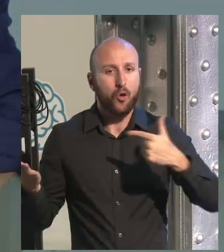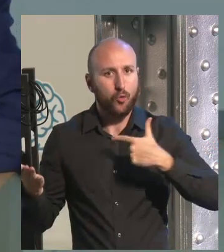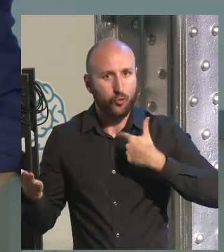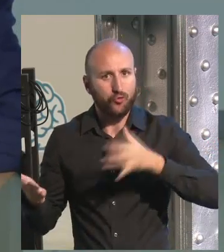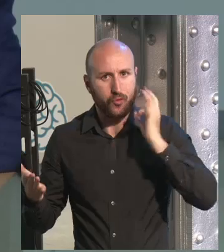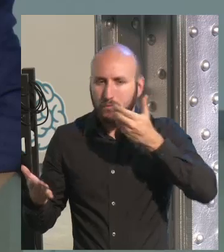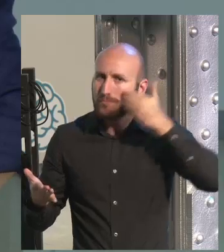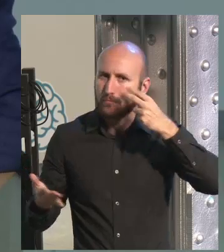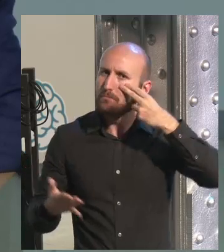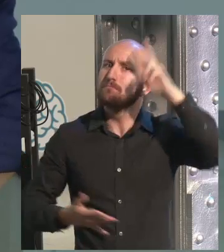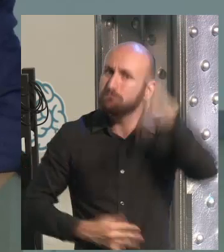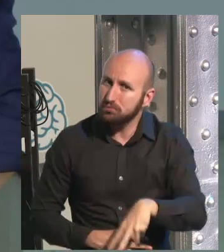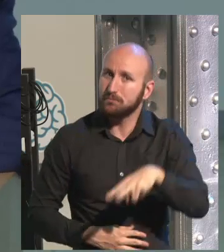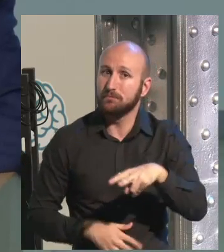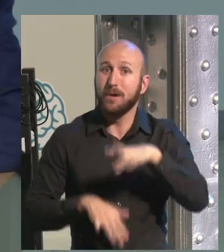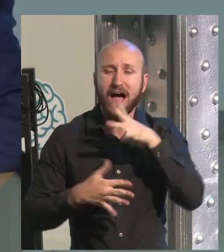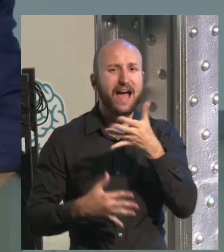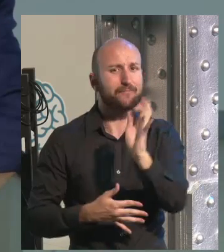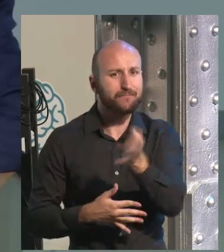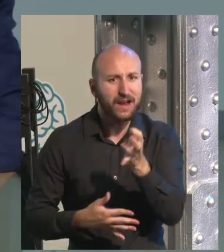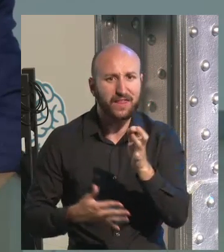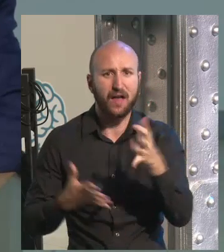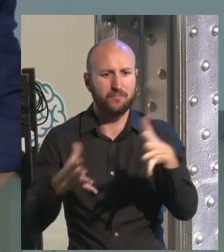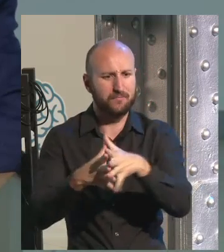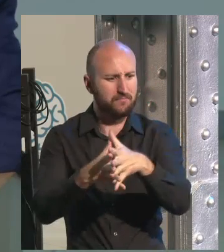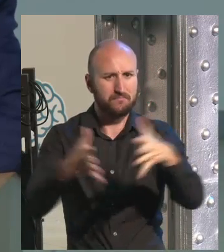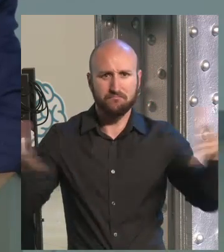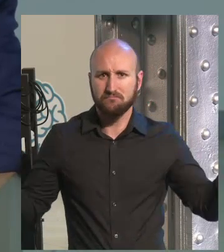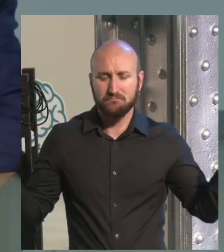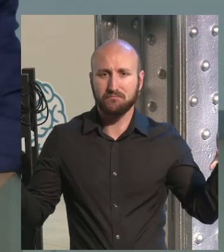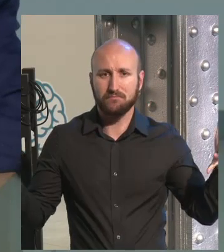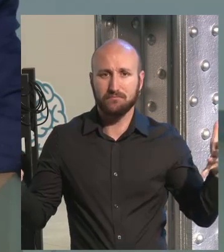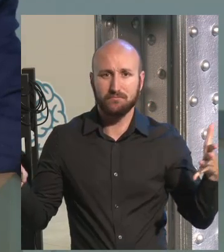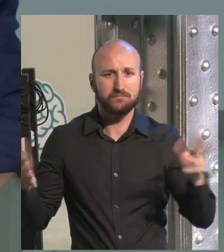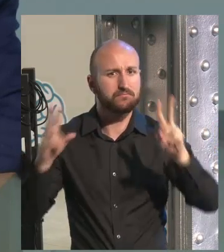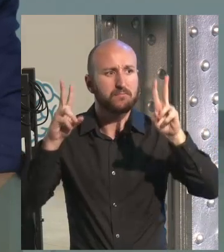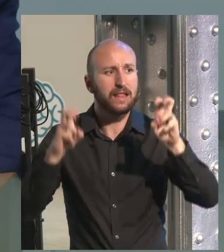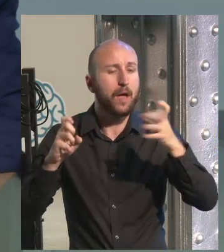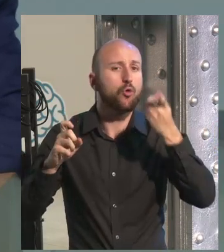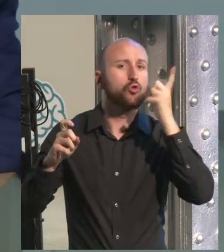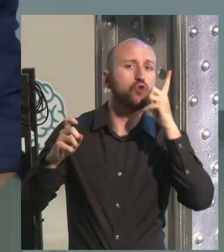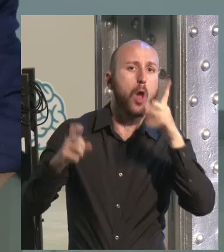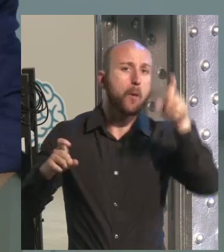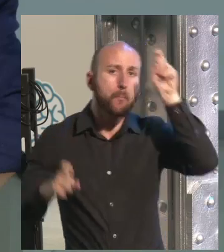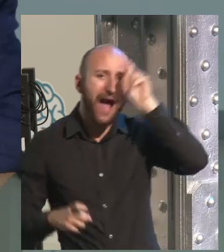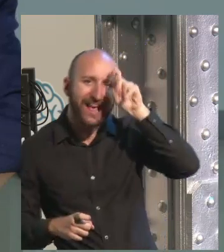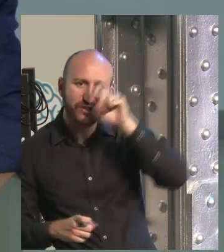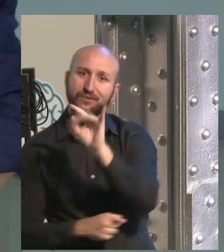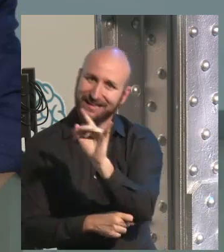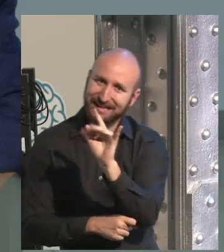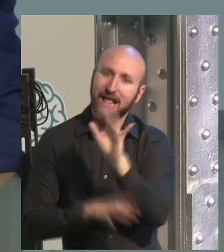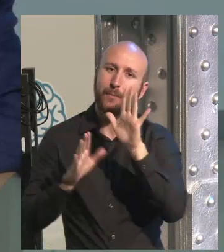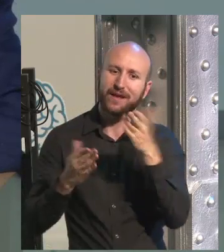today I can say so. We are hungry for not only